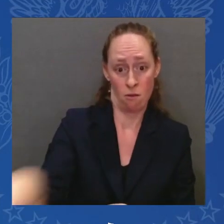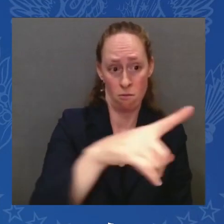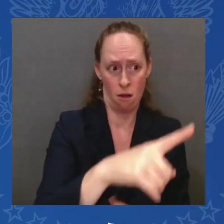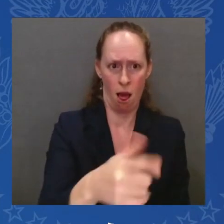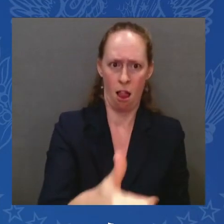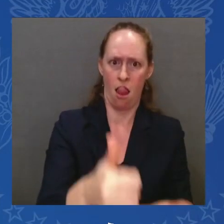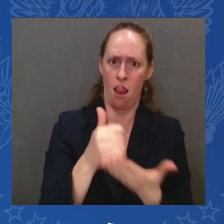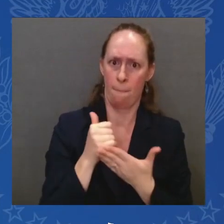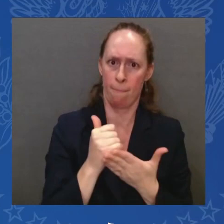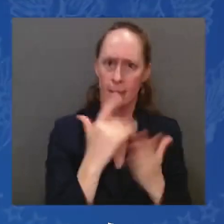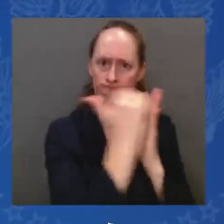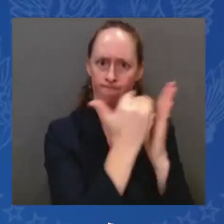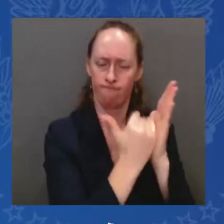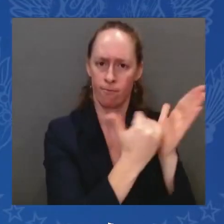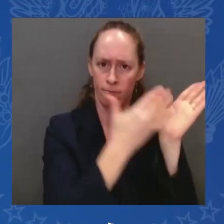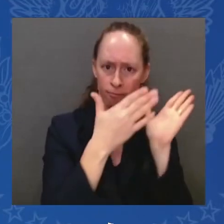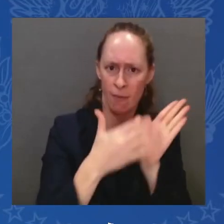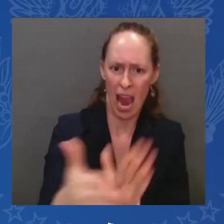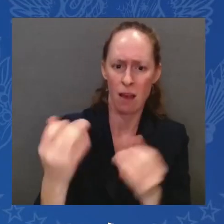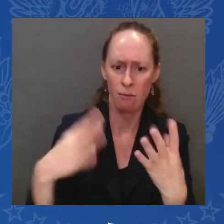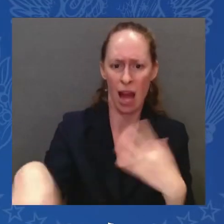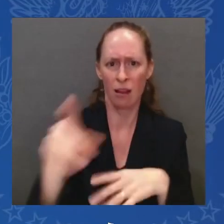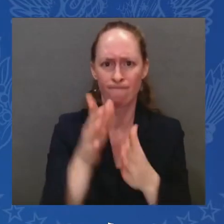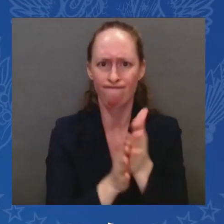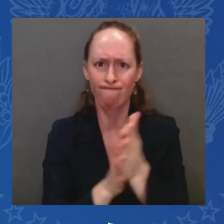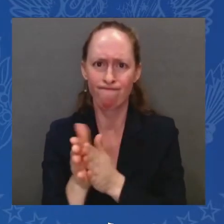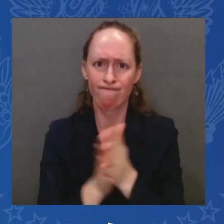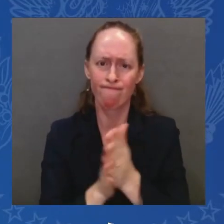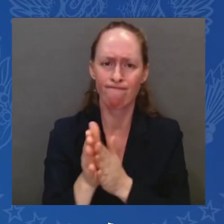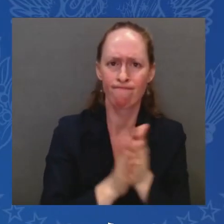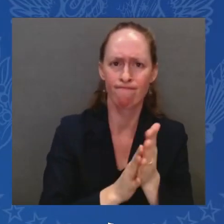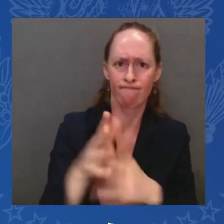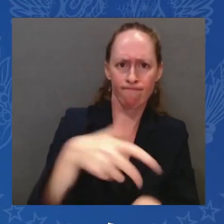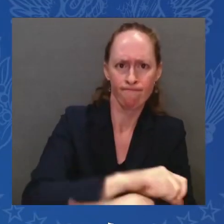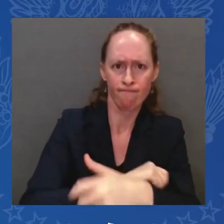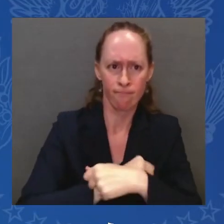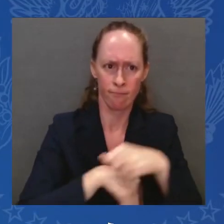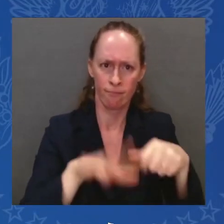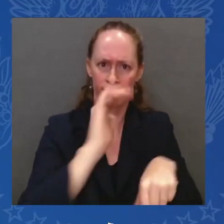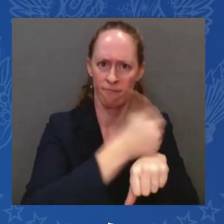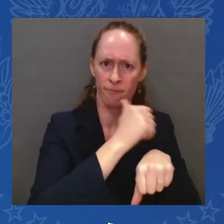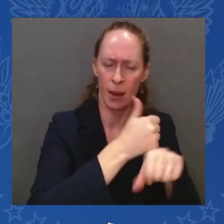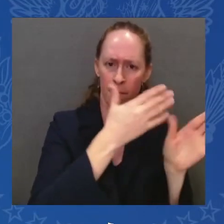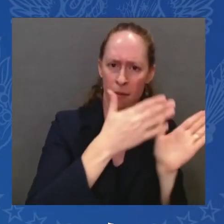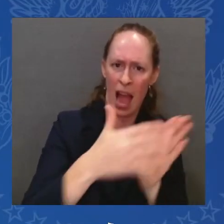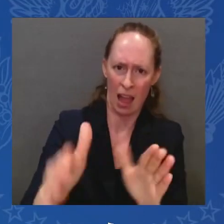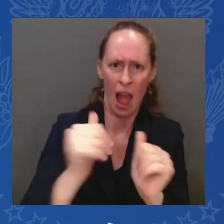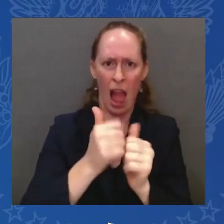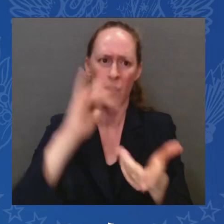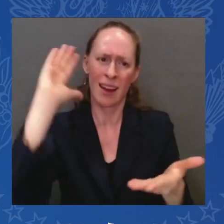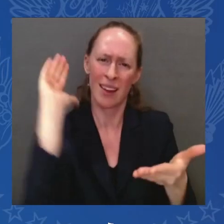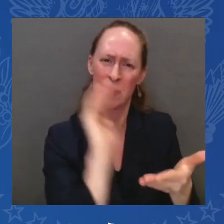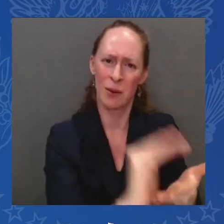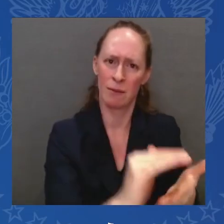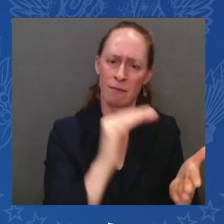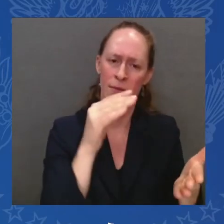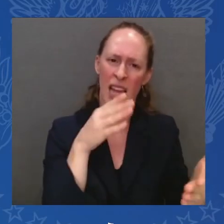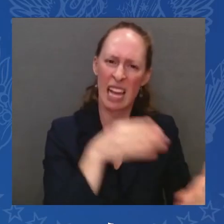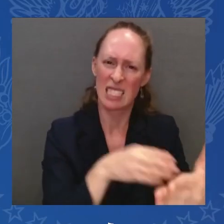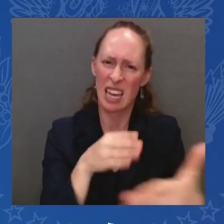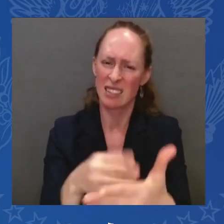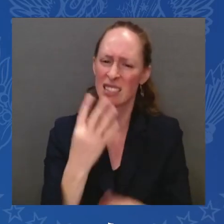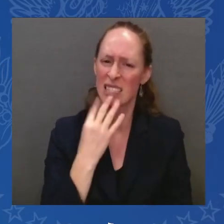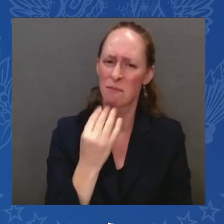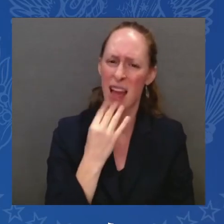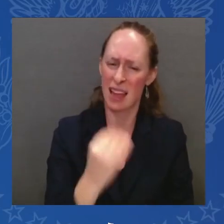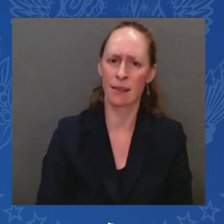in American history, in all of American history. And we're aggressively implementing it. But, but, we must